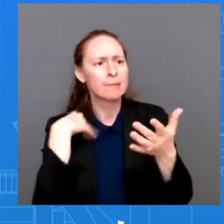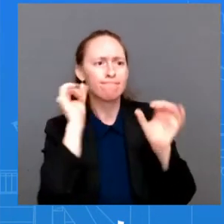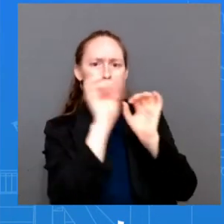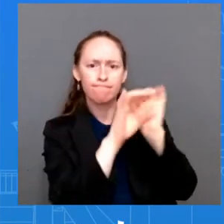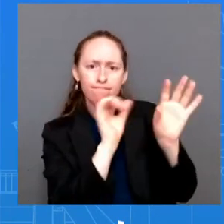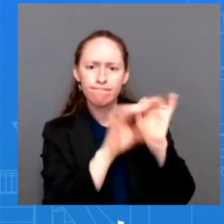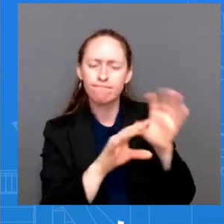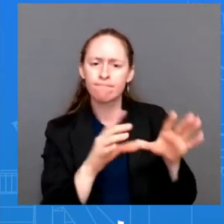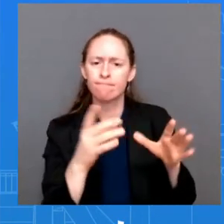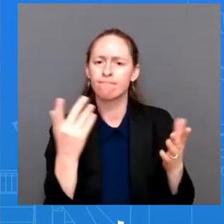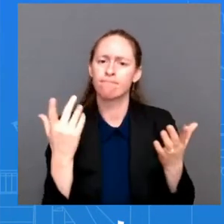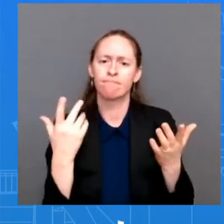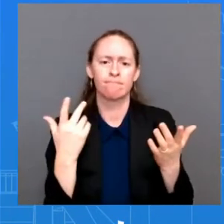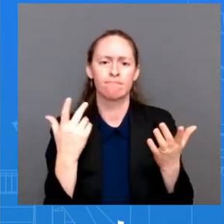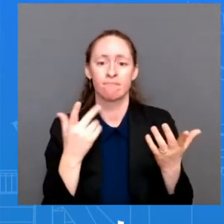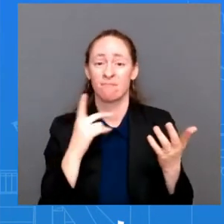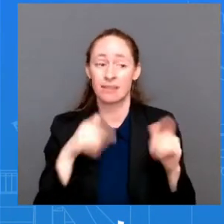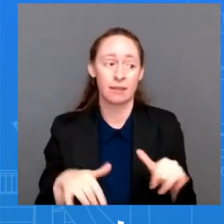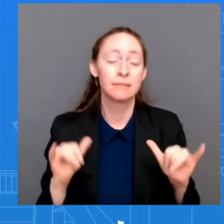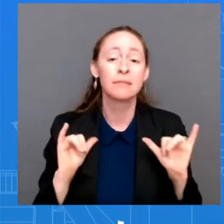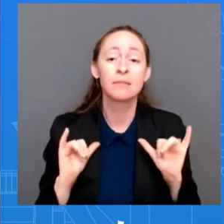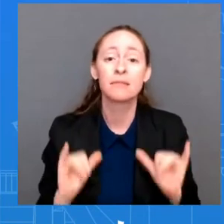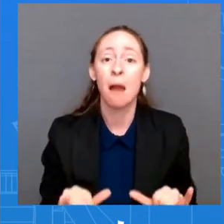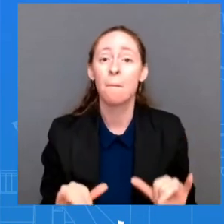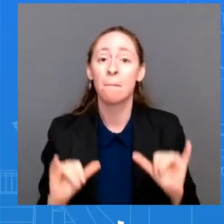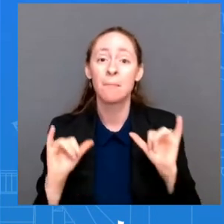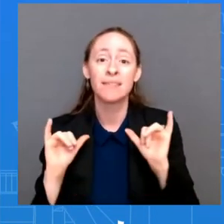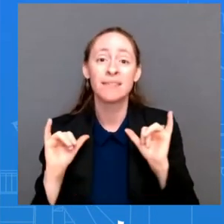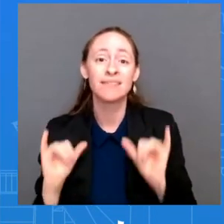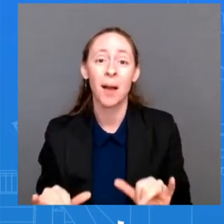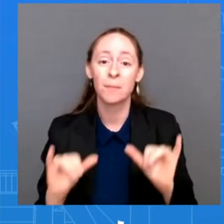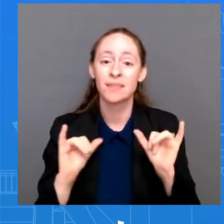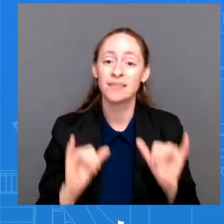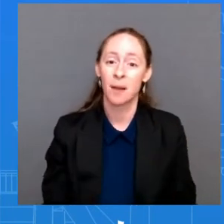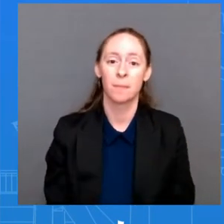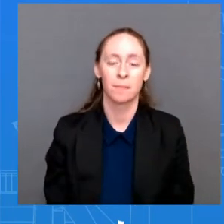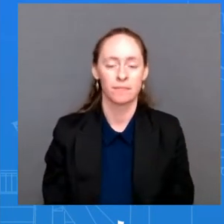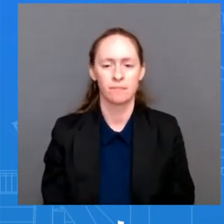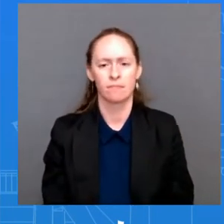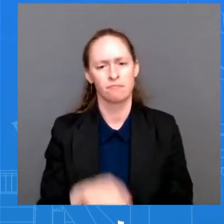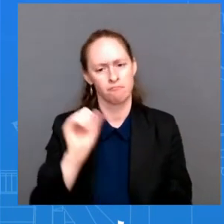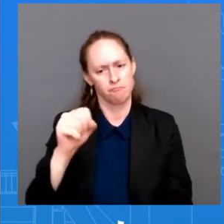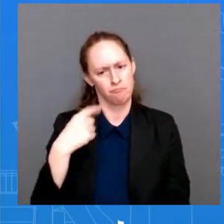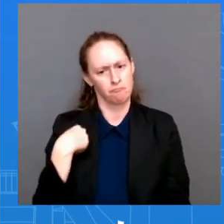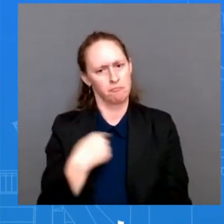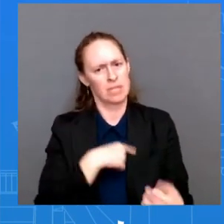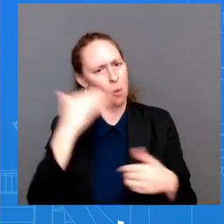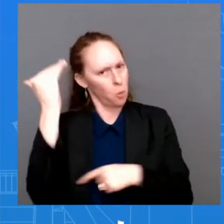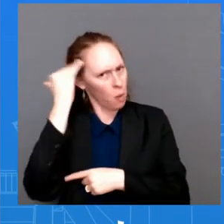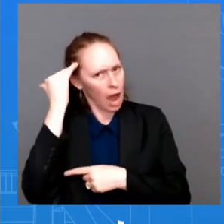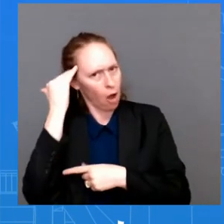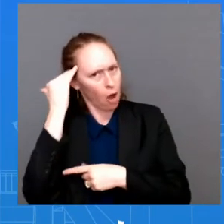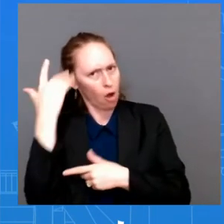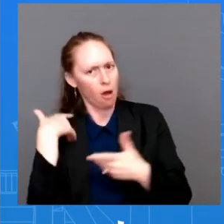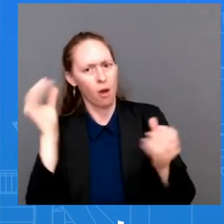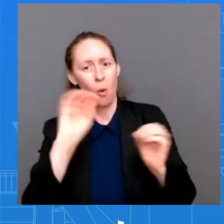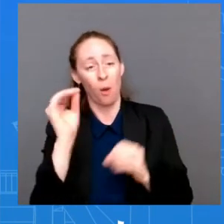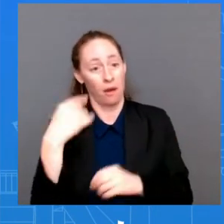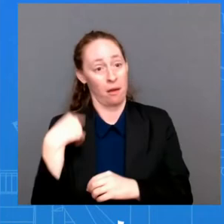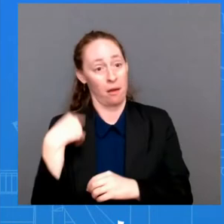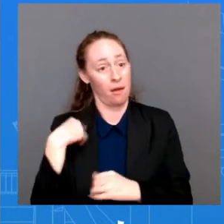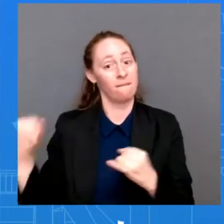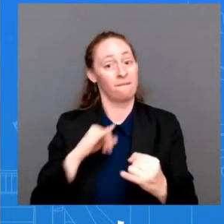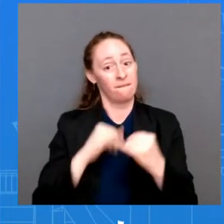I mean, it's not that we're not involved, but we don't make the decision for the Speaker. She makes her own decisions.